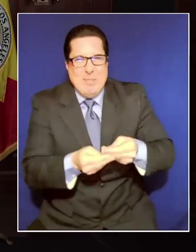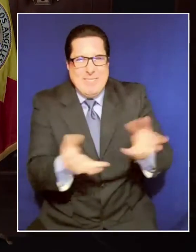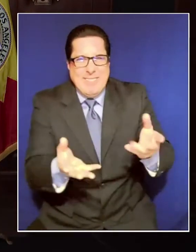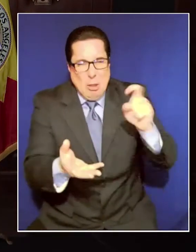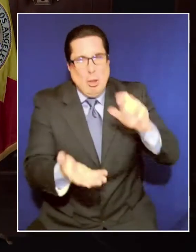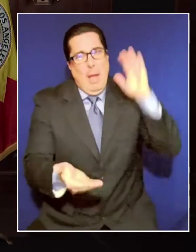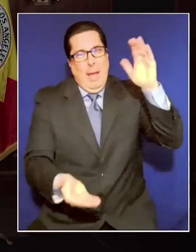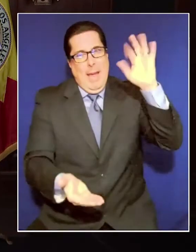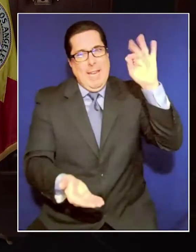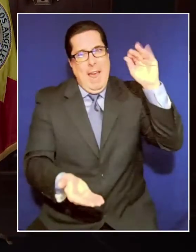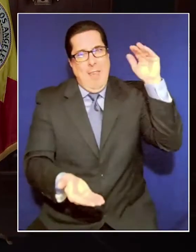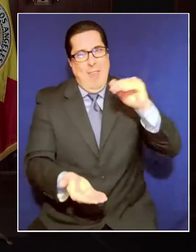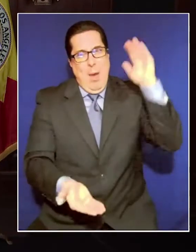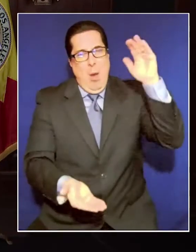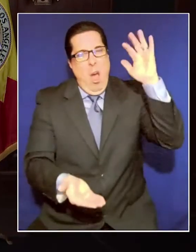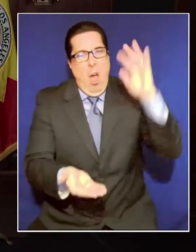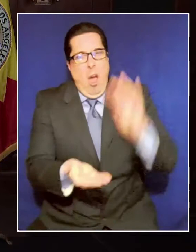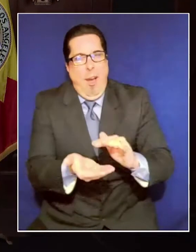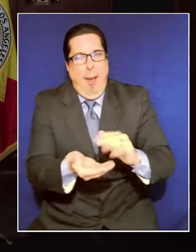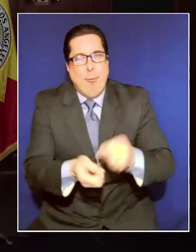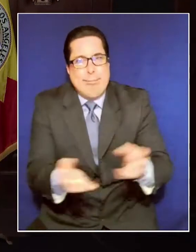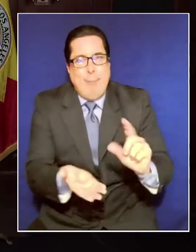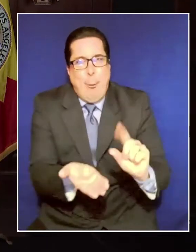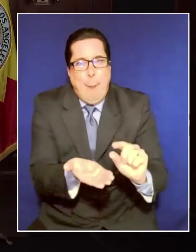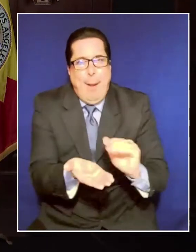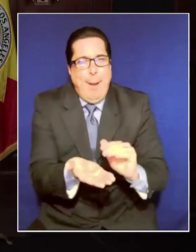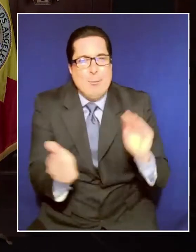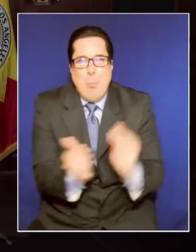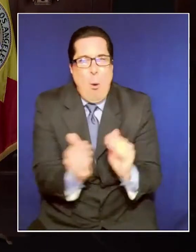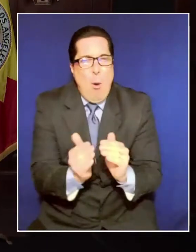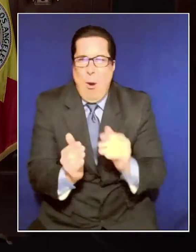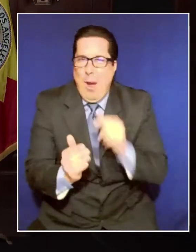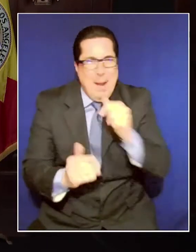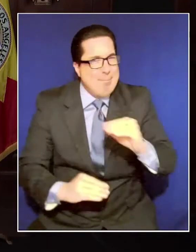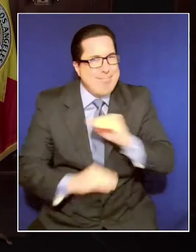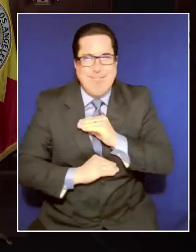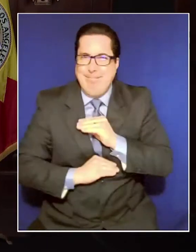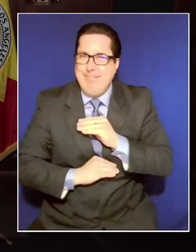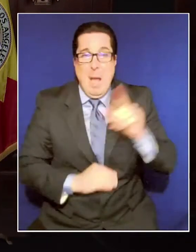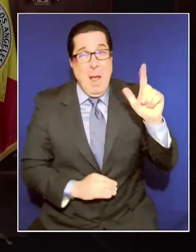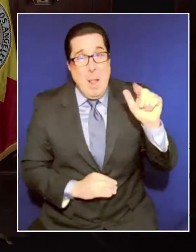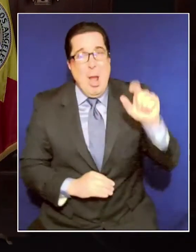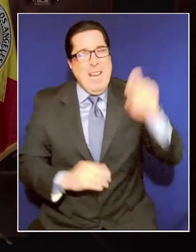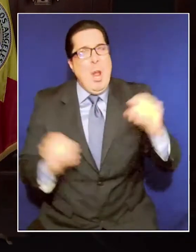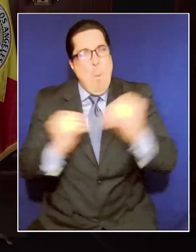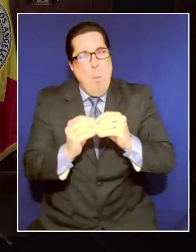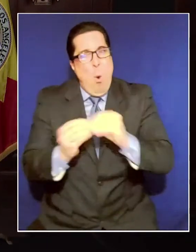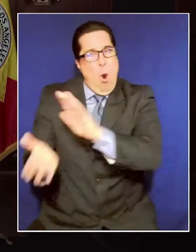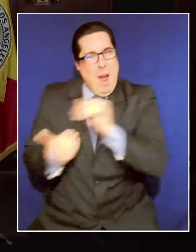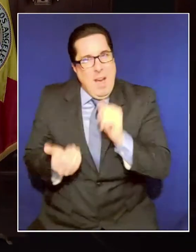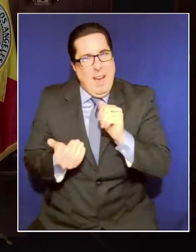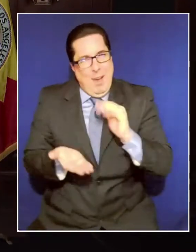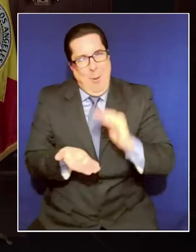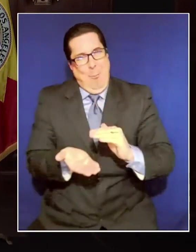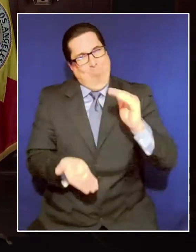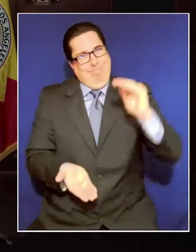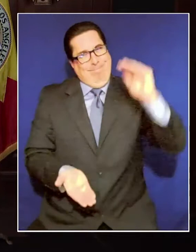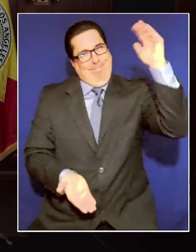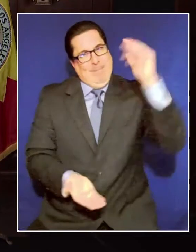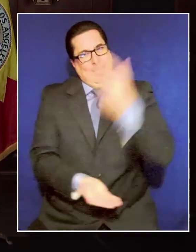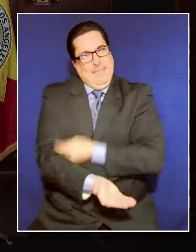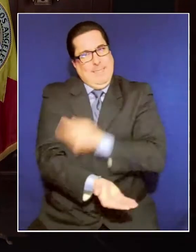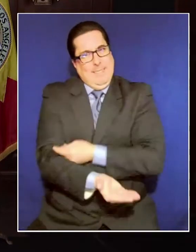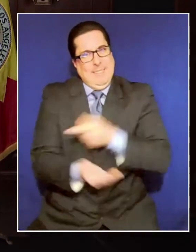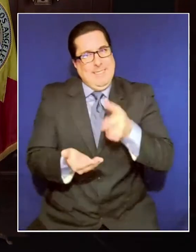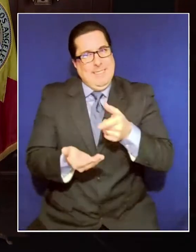to be a partner. But I want to be clear. Los Angeles needs more doses. In fact, in a briefing from our county partners